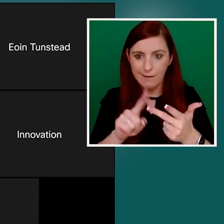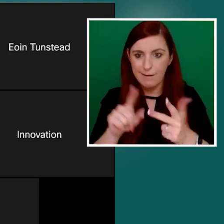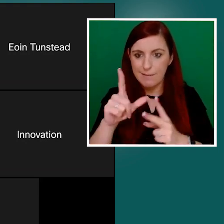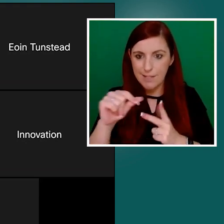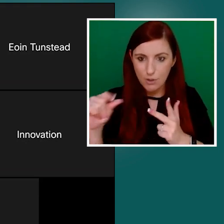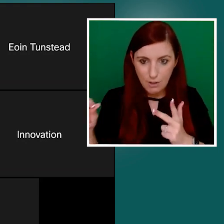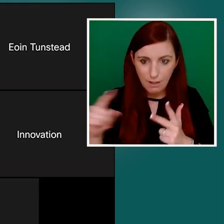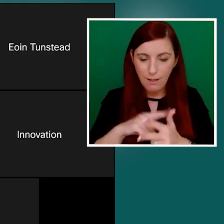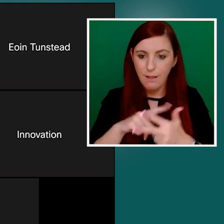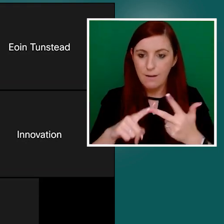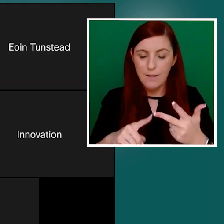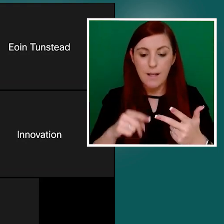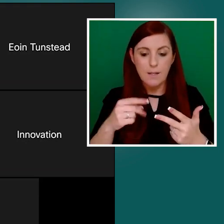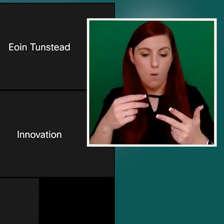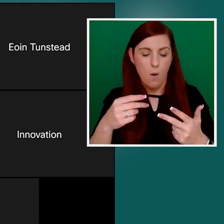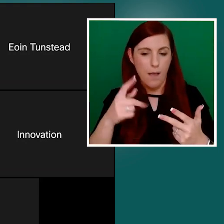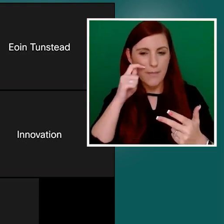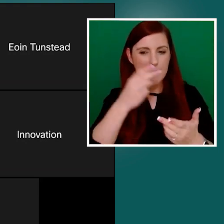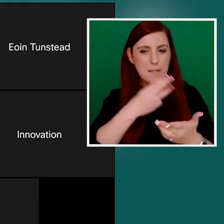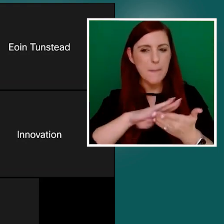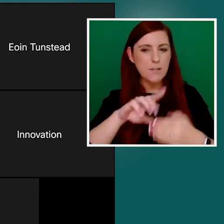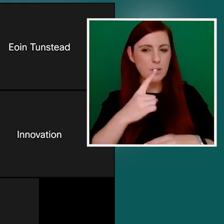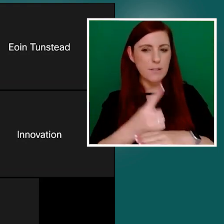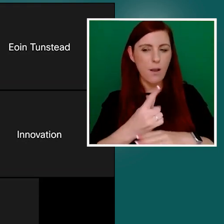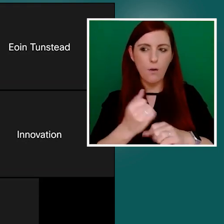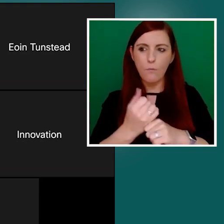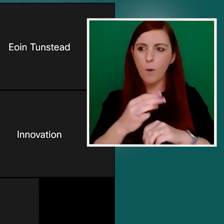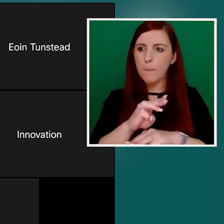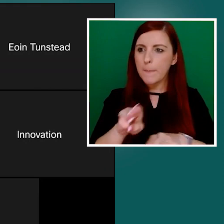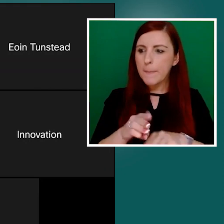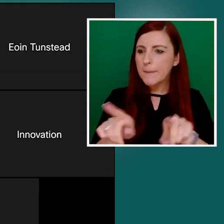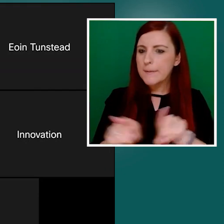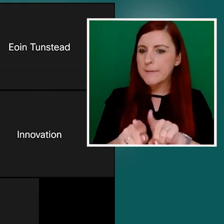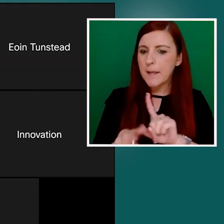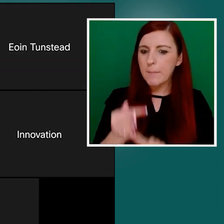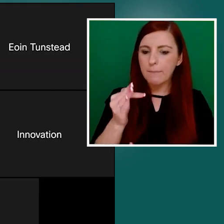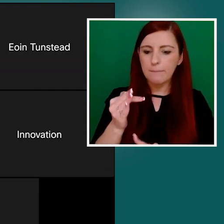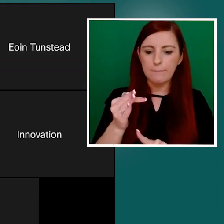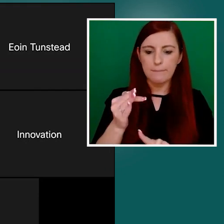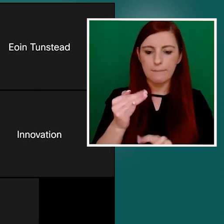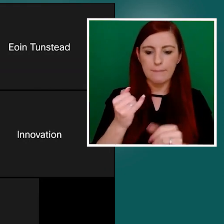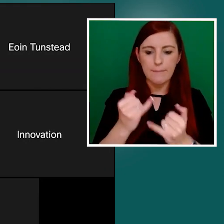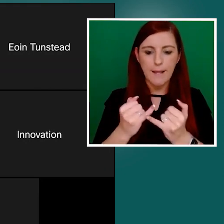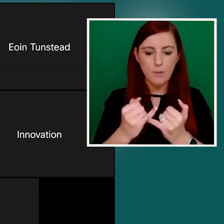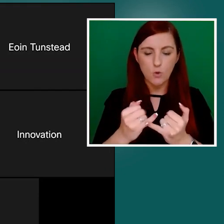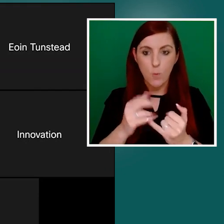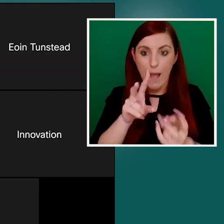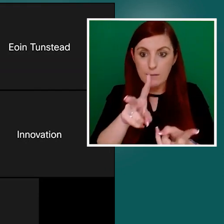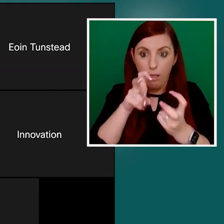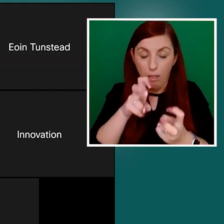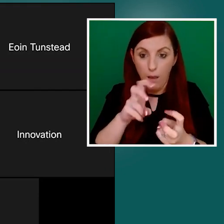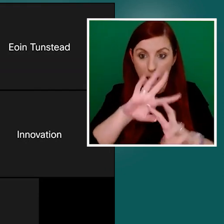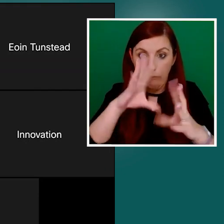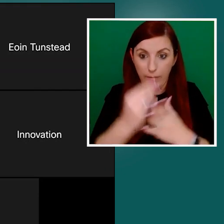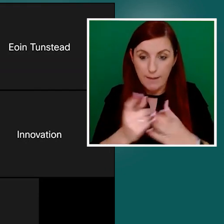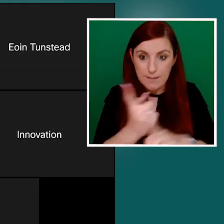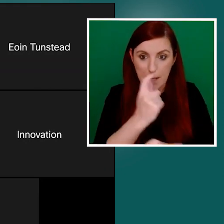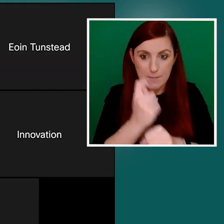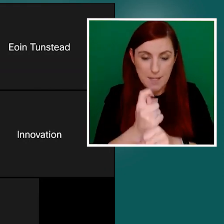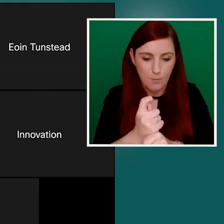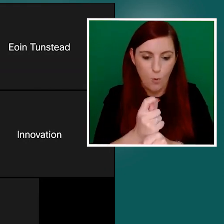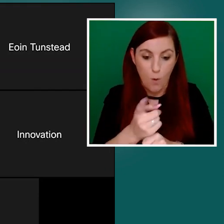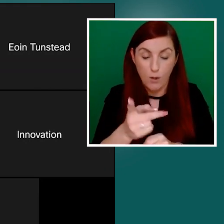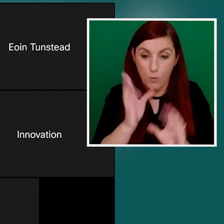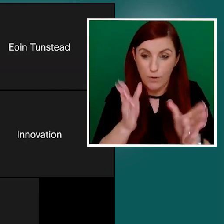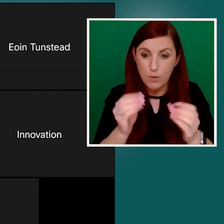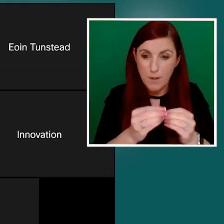a message in there, too, I think, for people that you don't have to swallow this all at once. And you did mention there's a modular nature to this. But I think